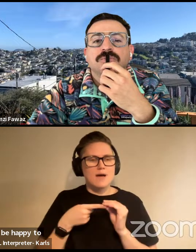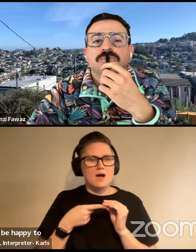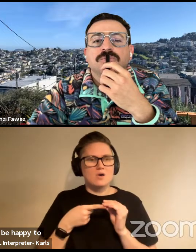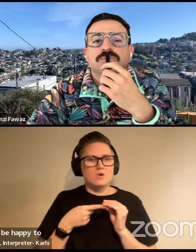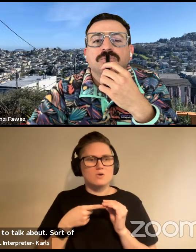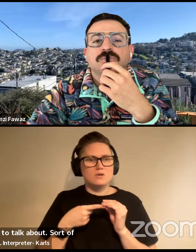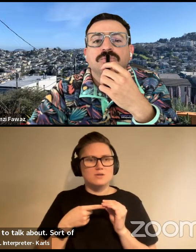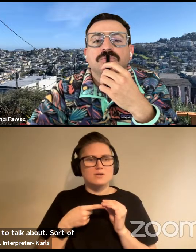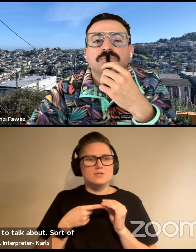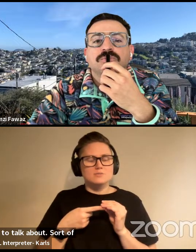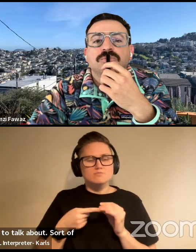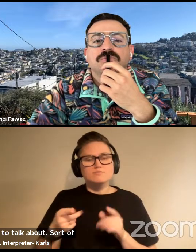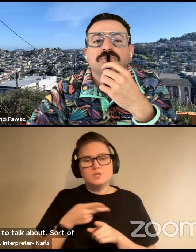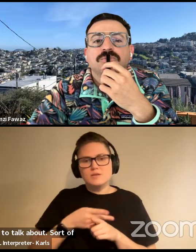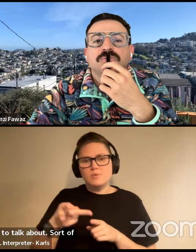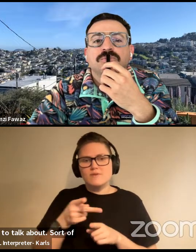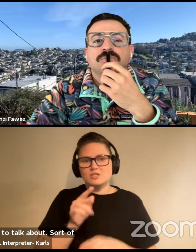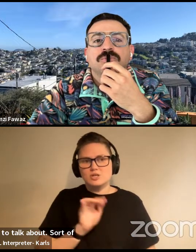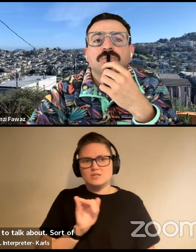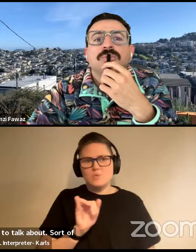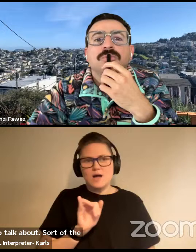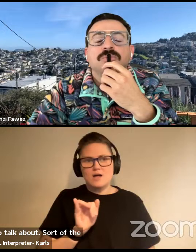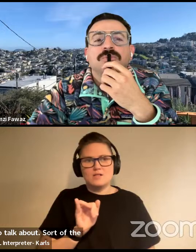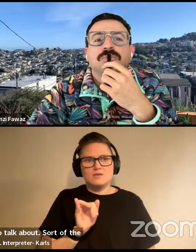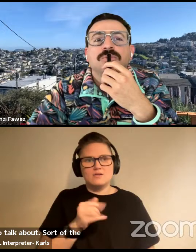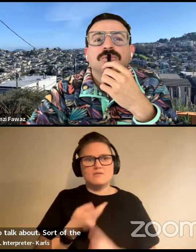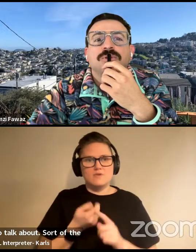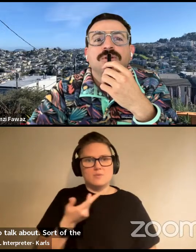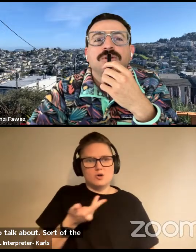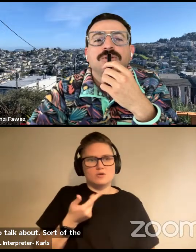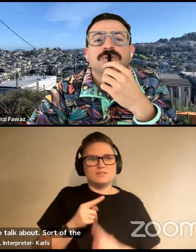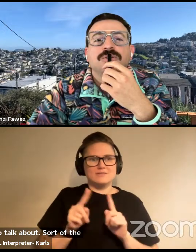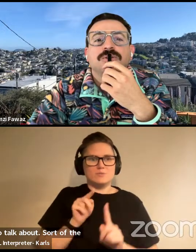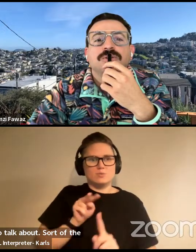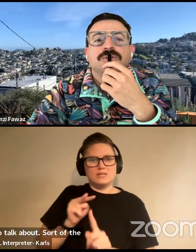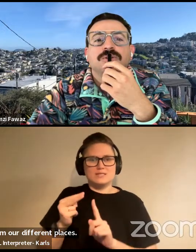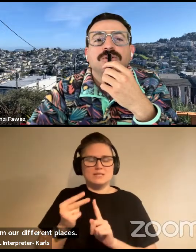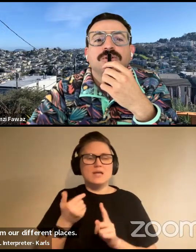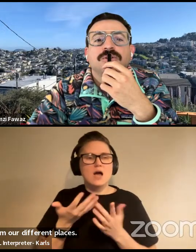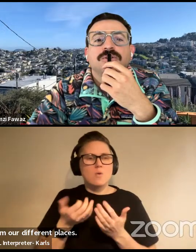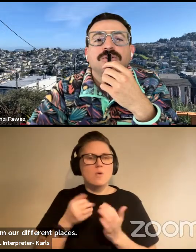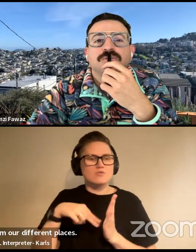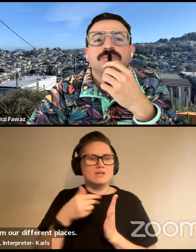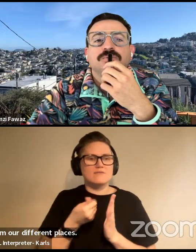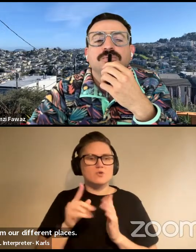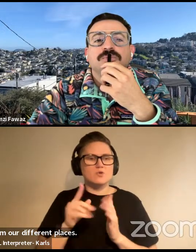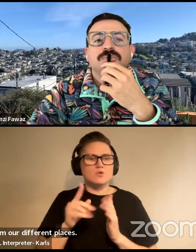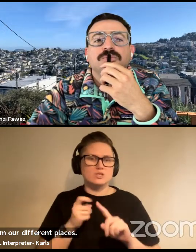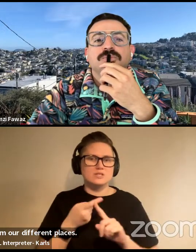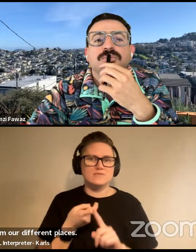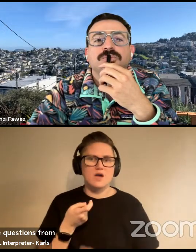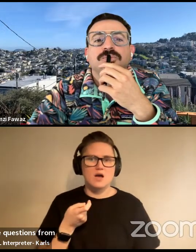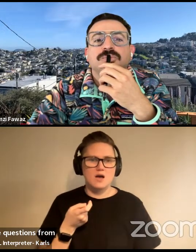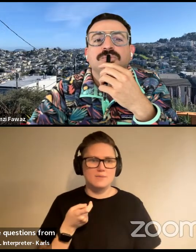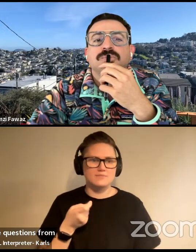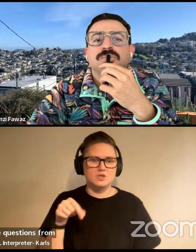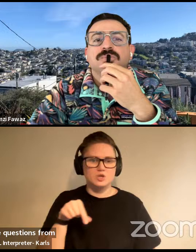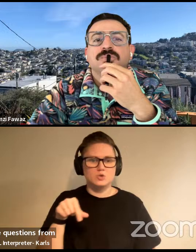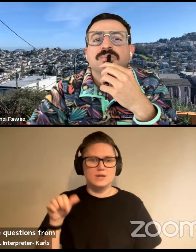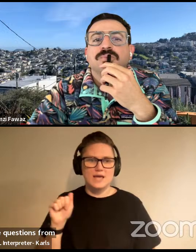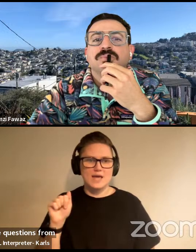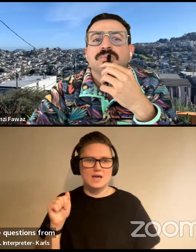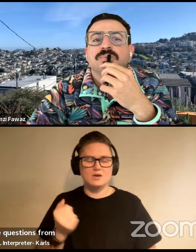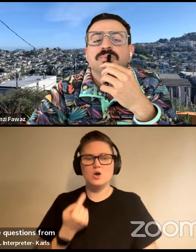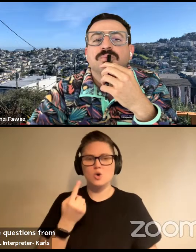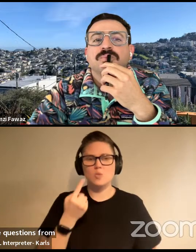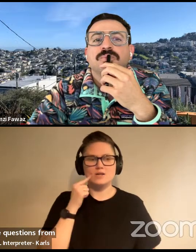of the, the profession as well, coming from our different places. I'm going to read a couple questions from, uh, the Q and a one is